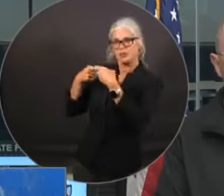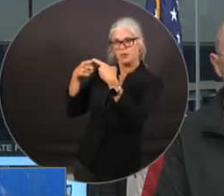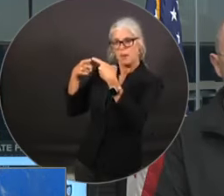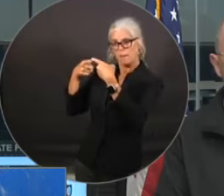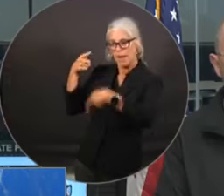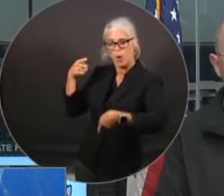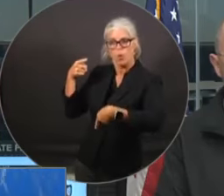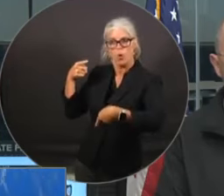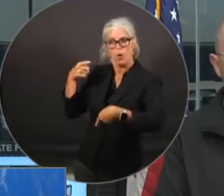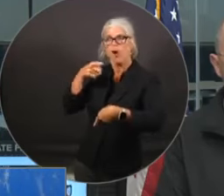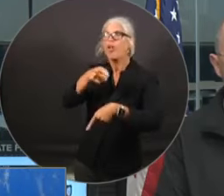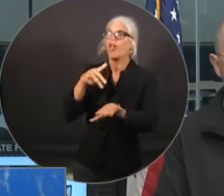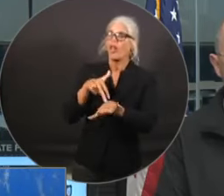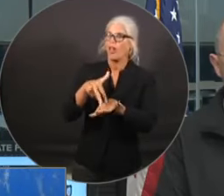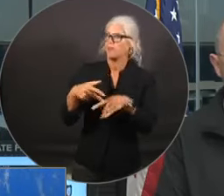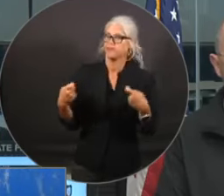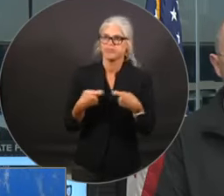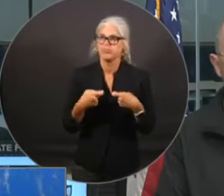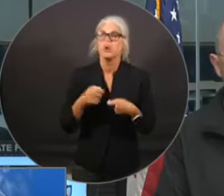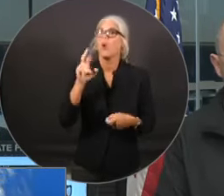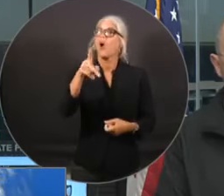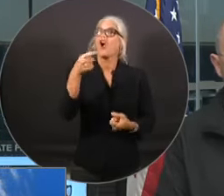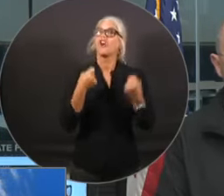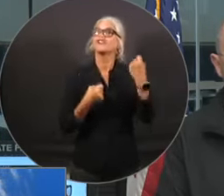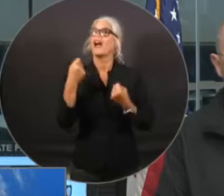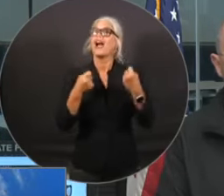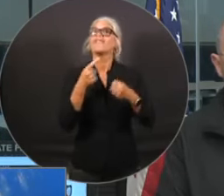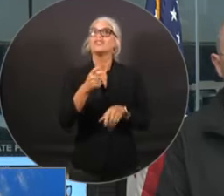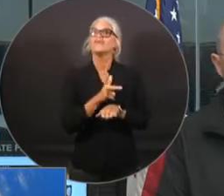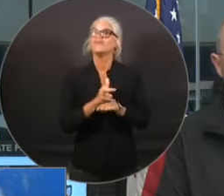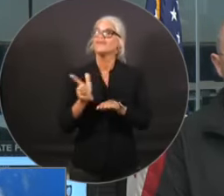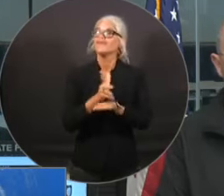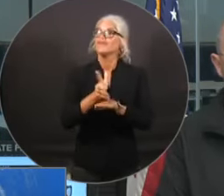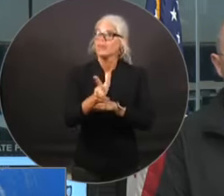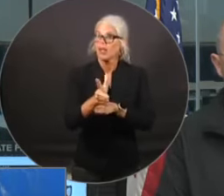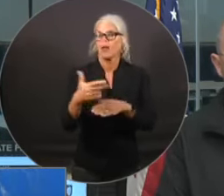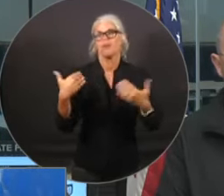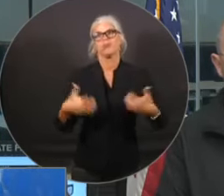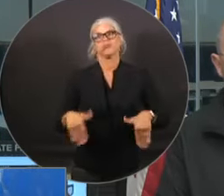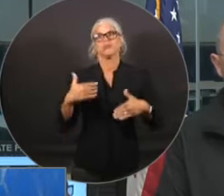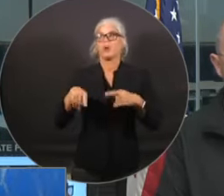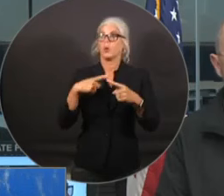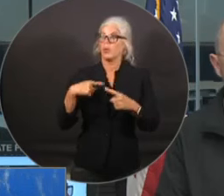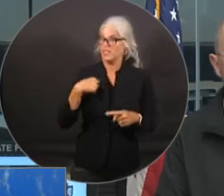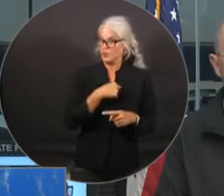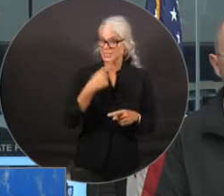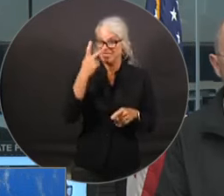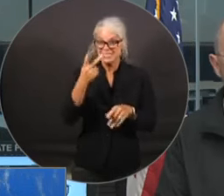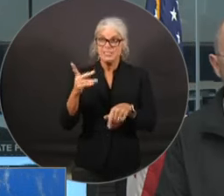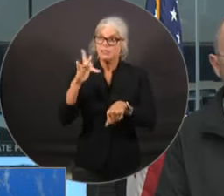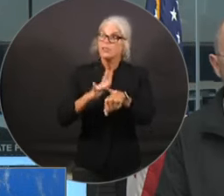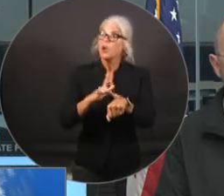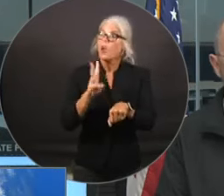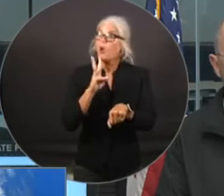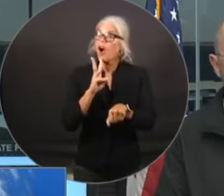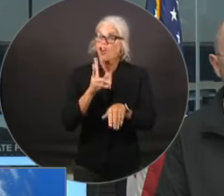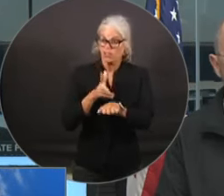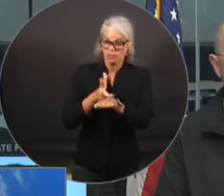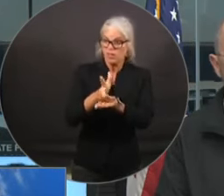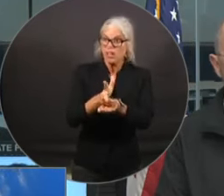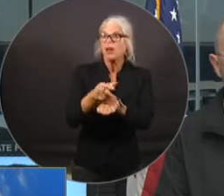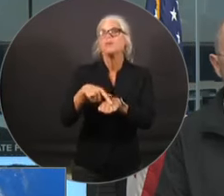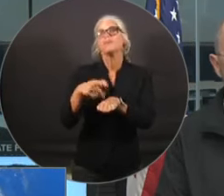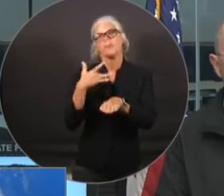vehicles through flooded streets. The number one way we have fatalities as a result of floods is people trying to